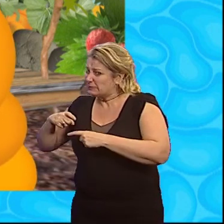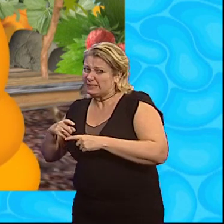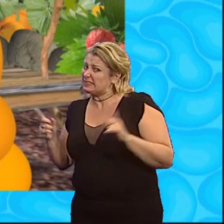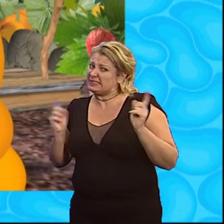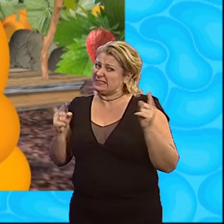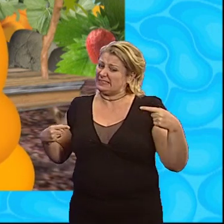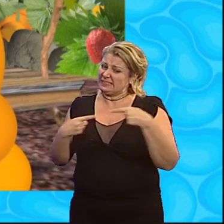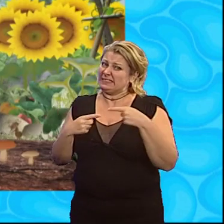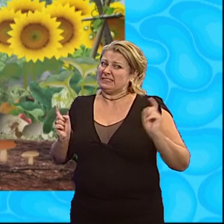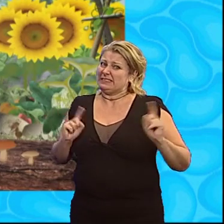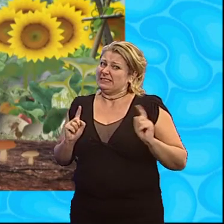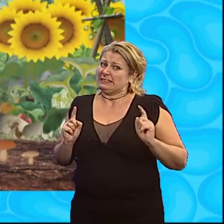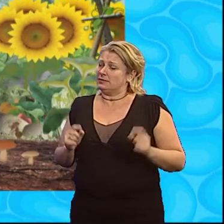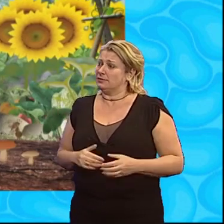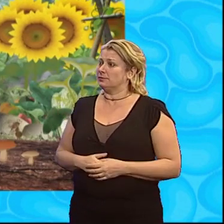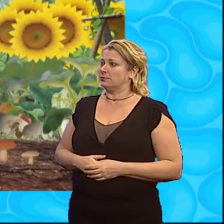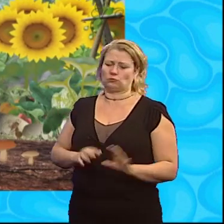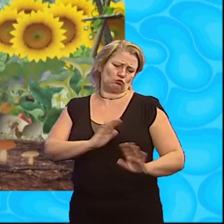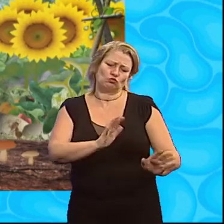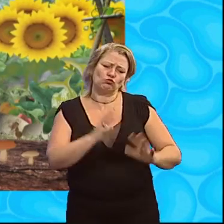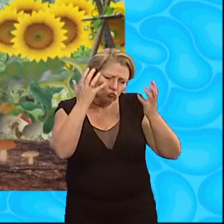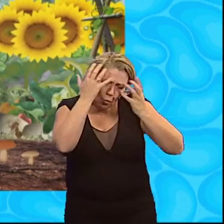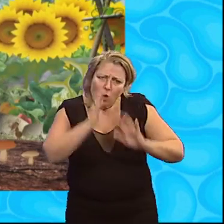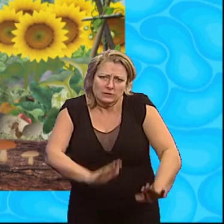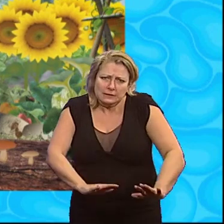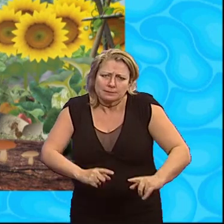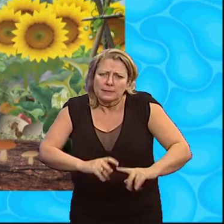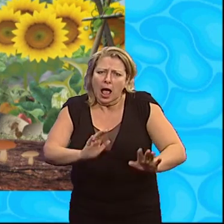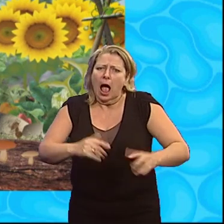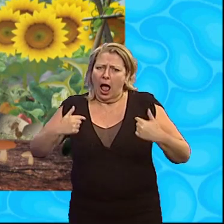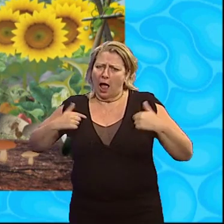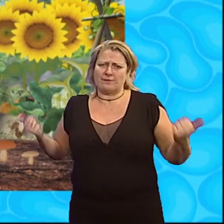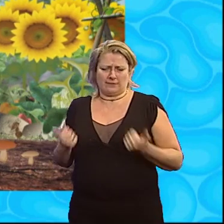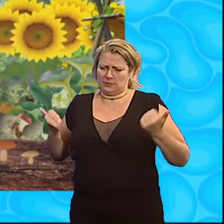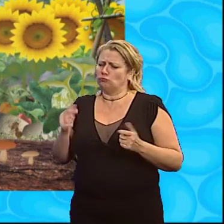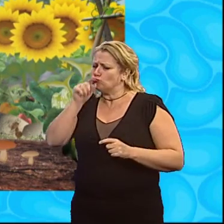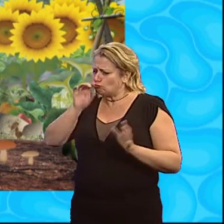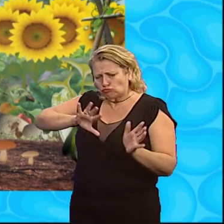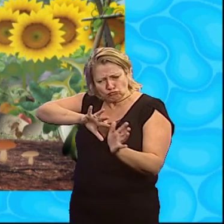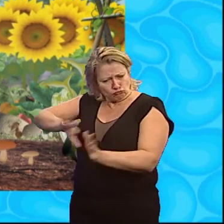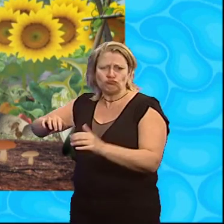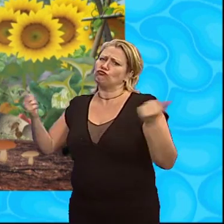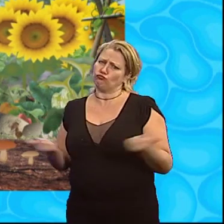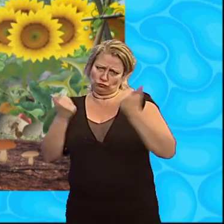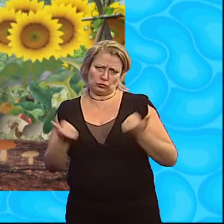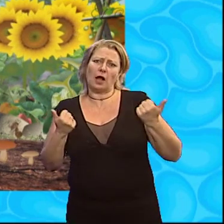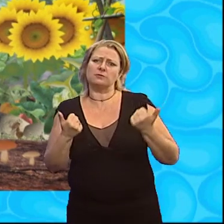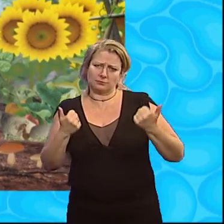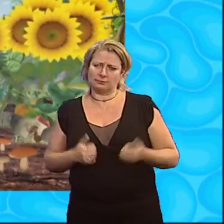don't mix Don't worry grubby I have the situation under control